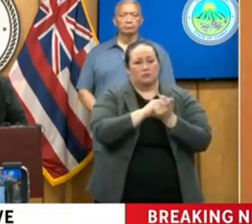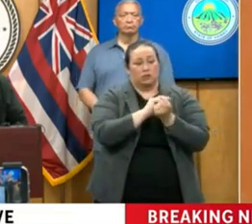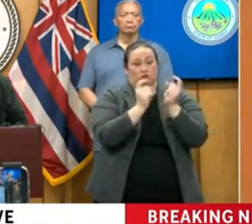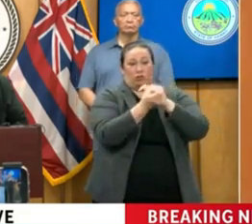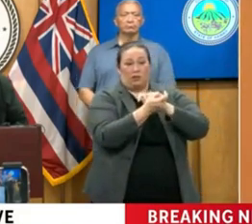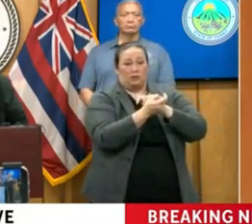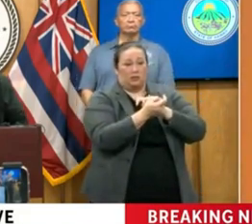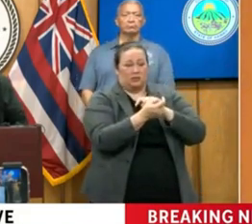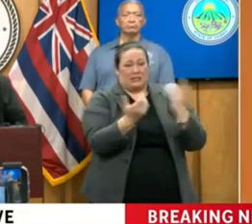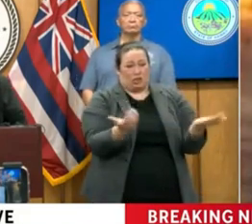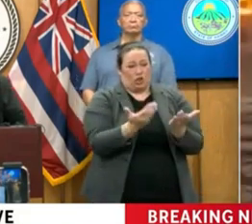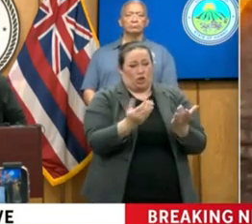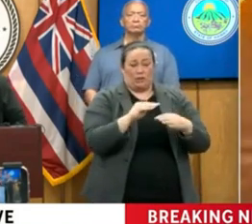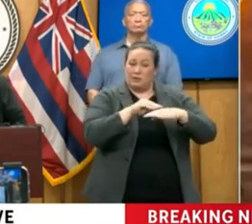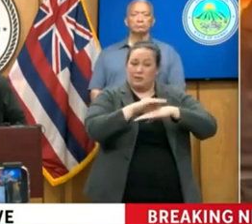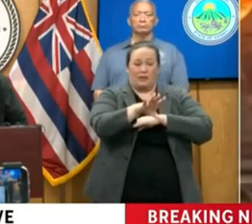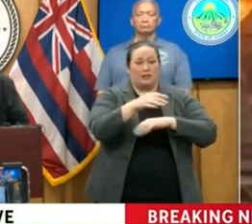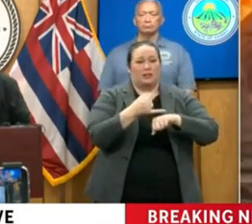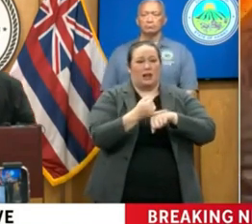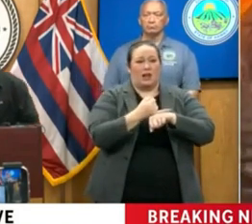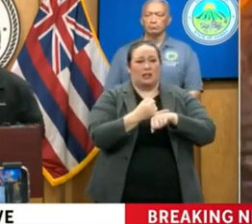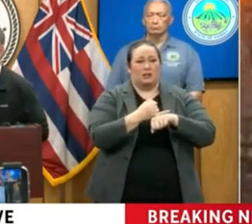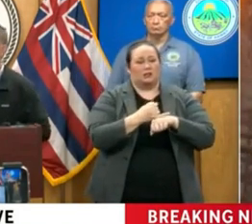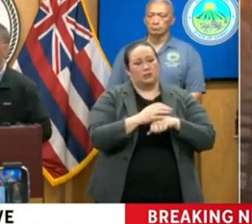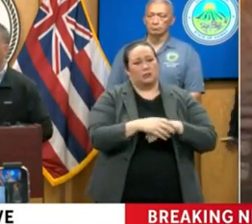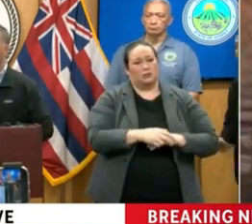the islands. And I think that's what you're seeing with this fire.